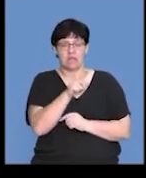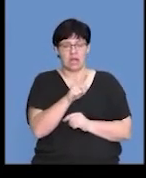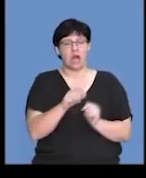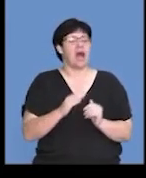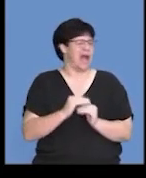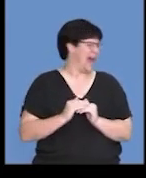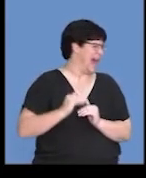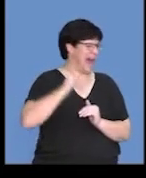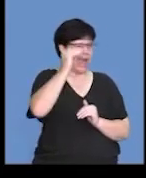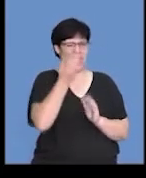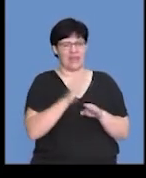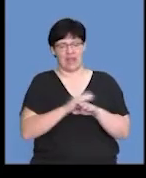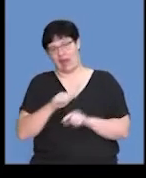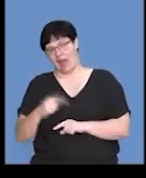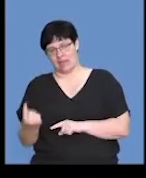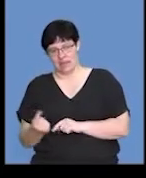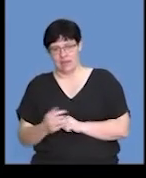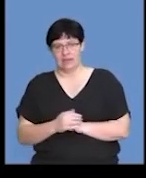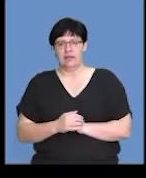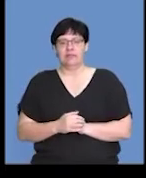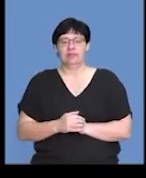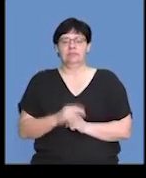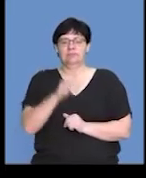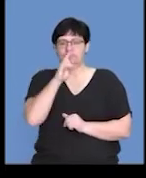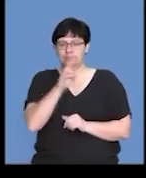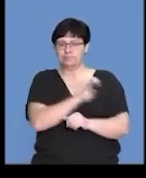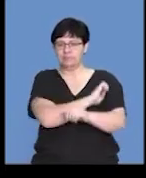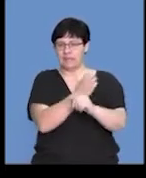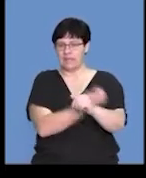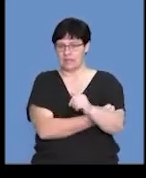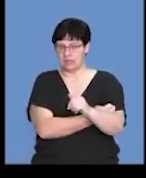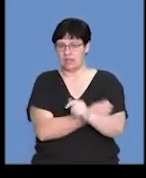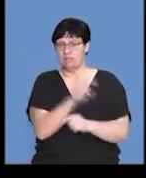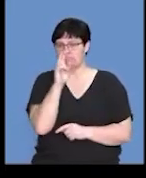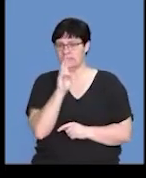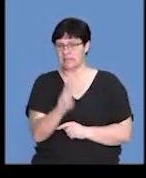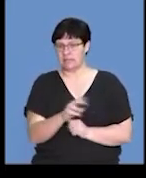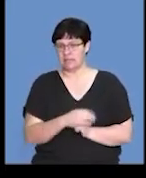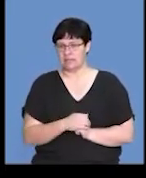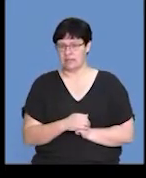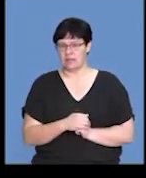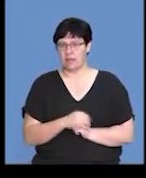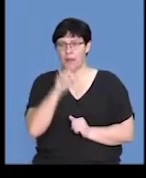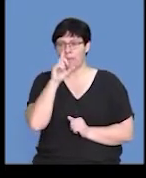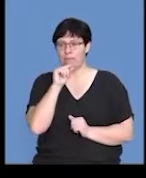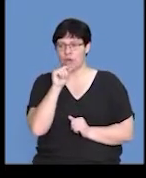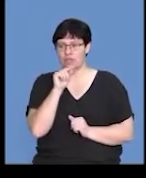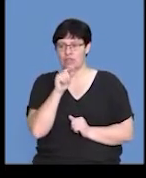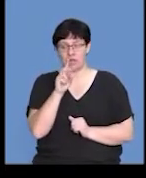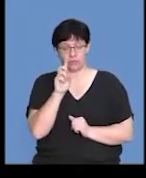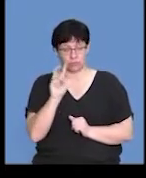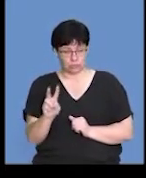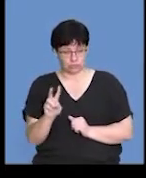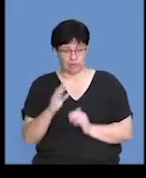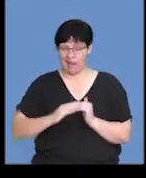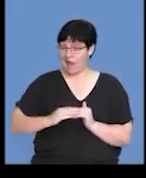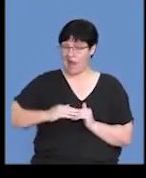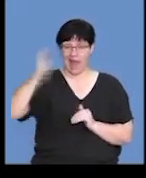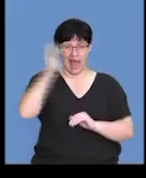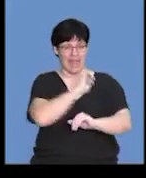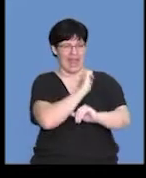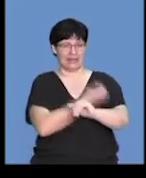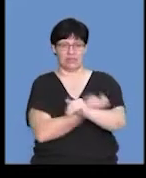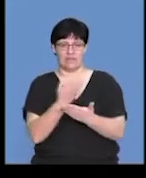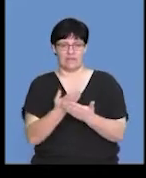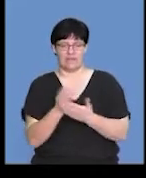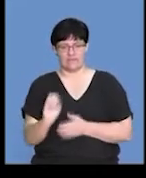significantly higher than the others. And then if you look at the energy, you can see that bird species, too, has the highest amount of energy